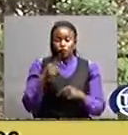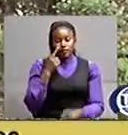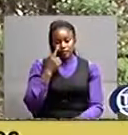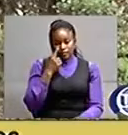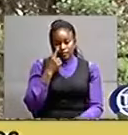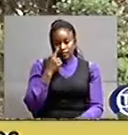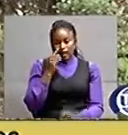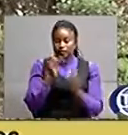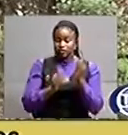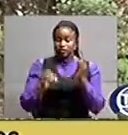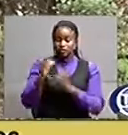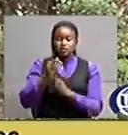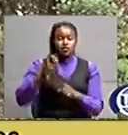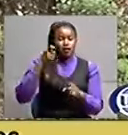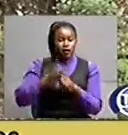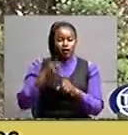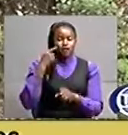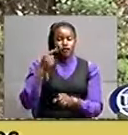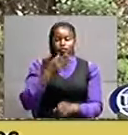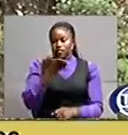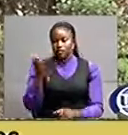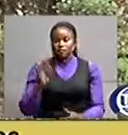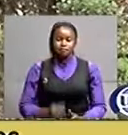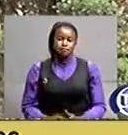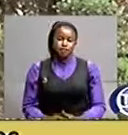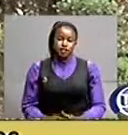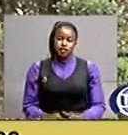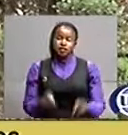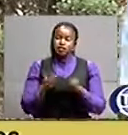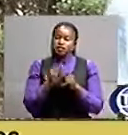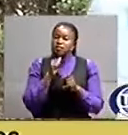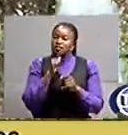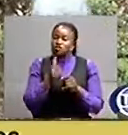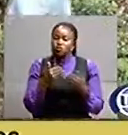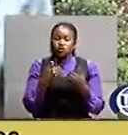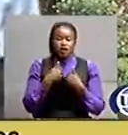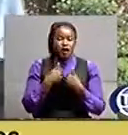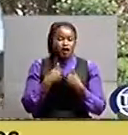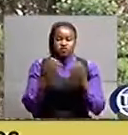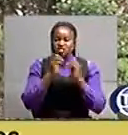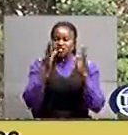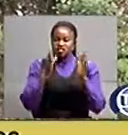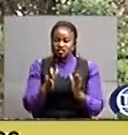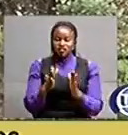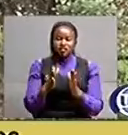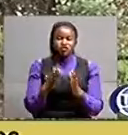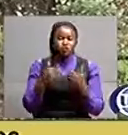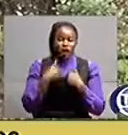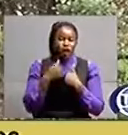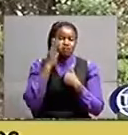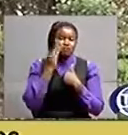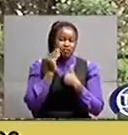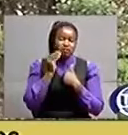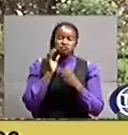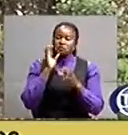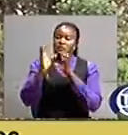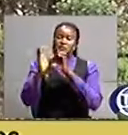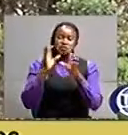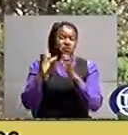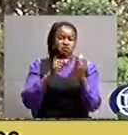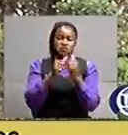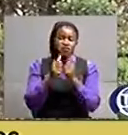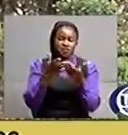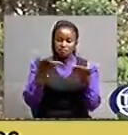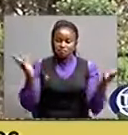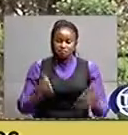difficult for them, and they don't also have the tutors or the teachers who can communicate to them. They